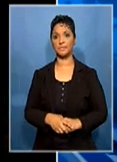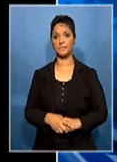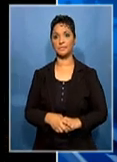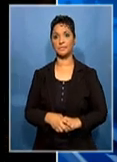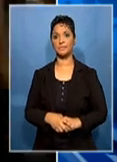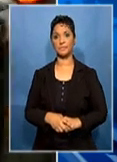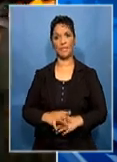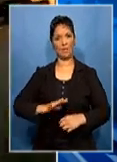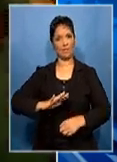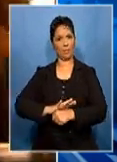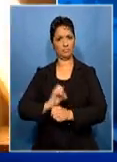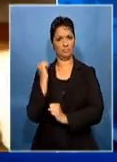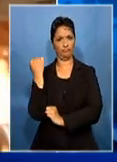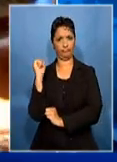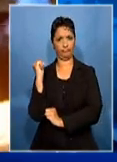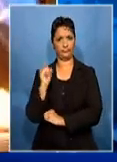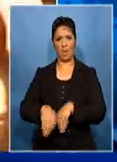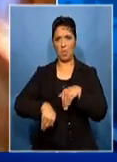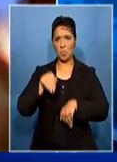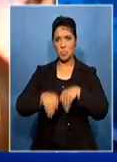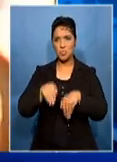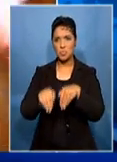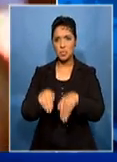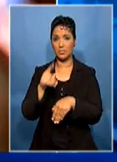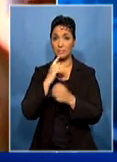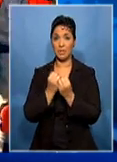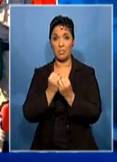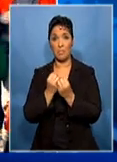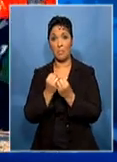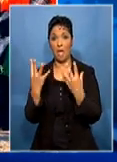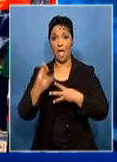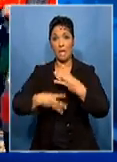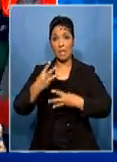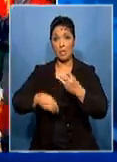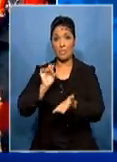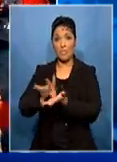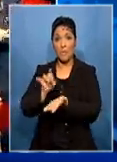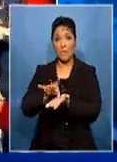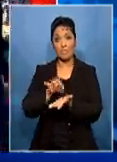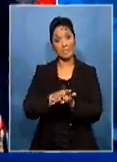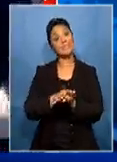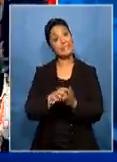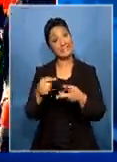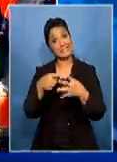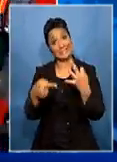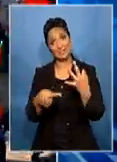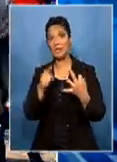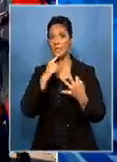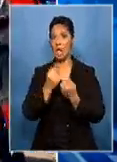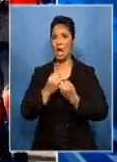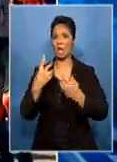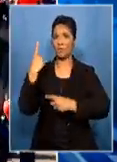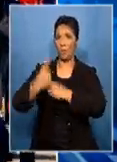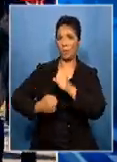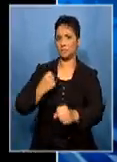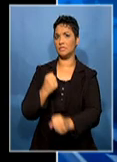Falling production, wildcat strikes and threats of massive job losses. These are some of the issues that have put mining under the spotlight for